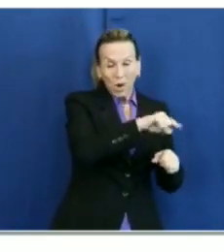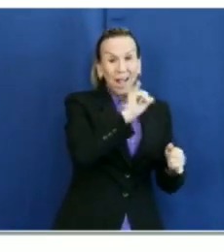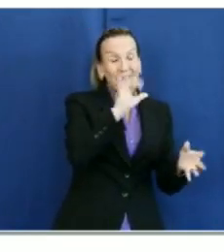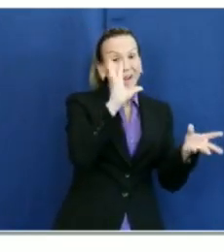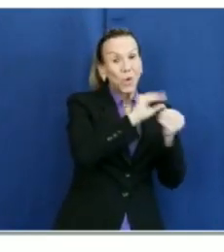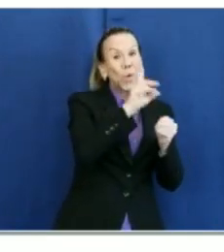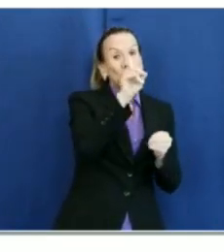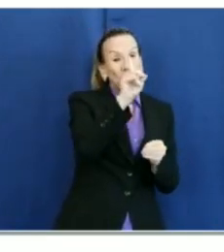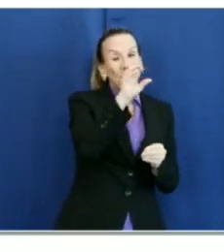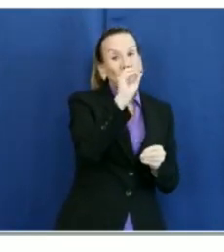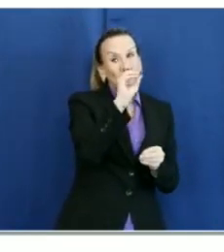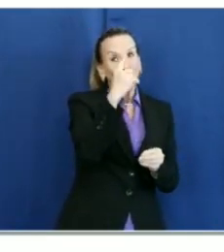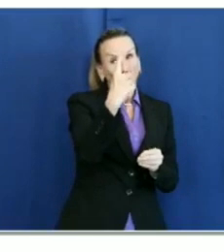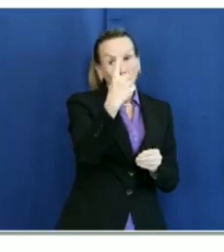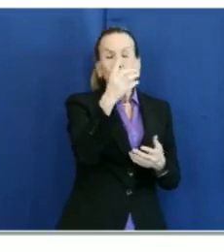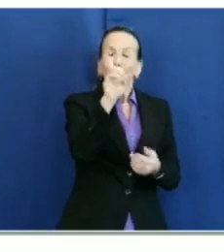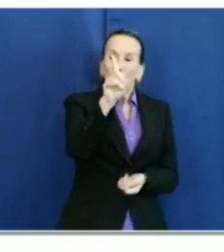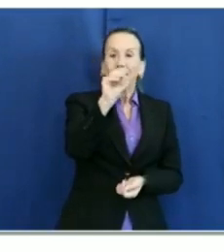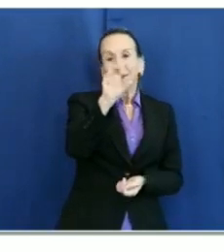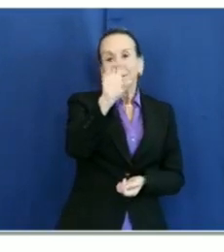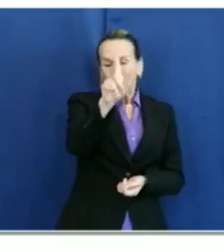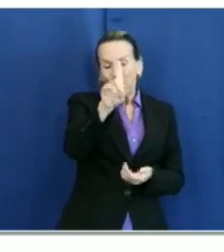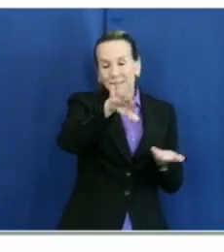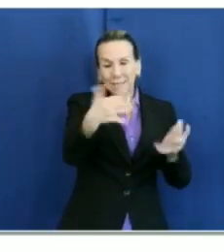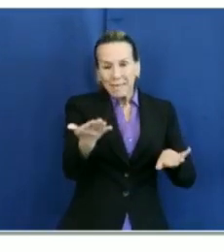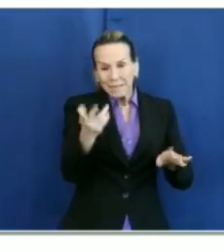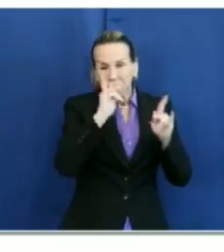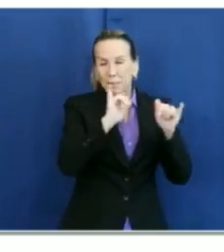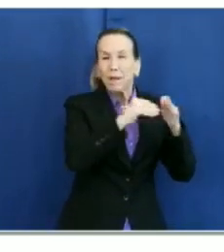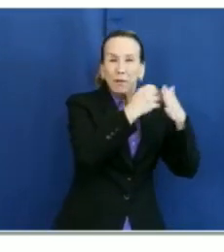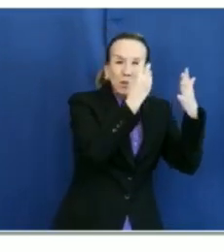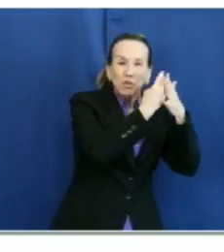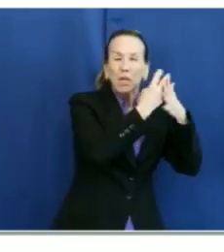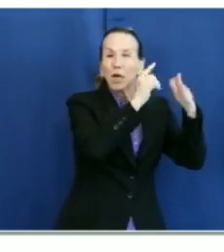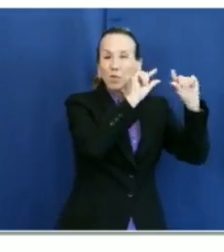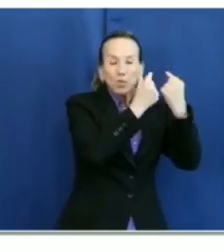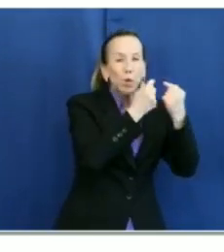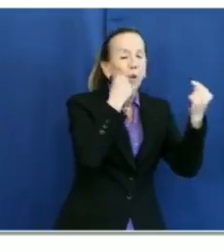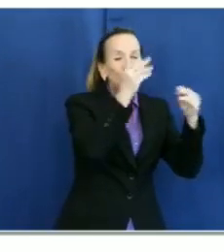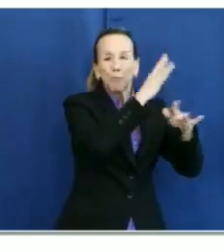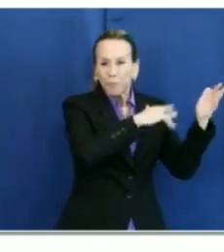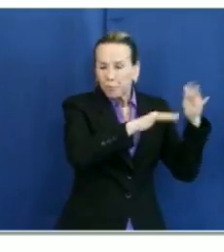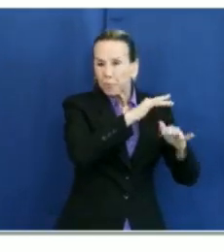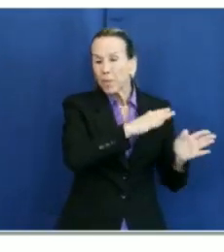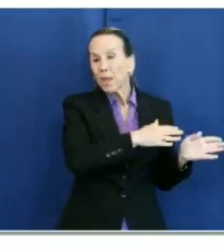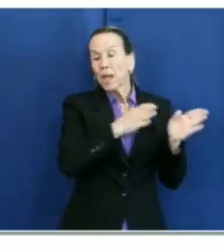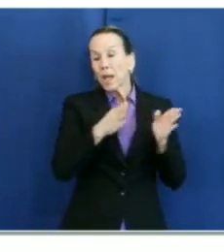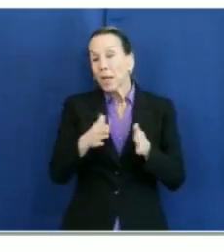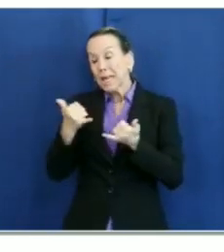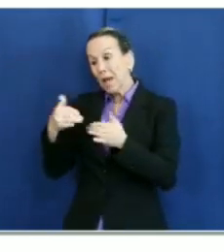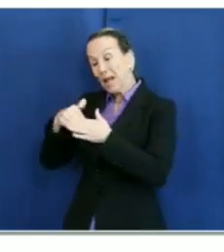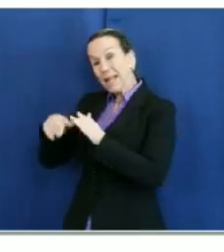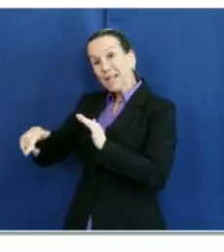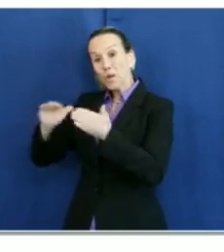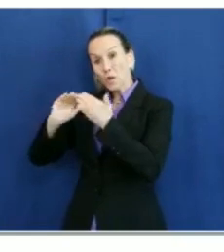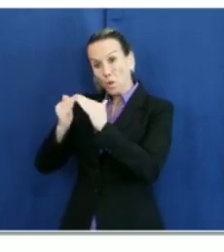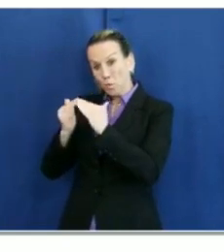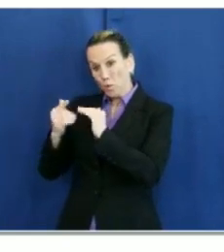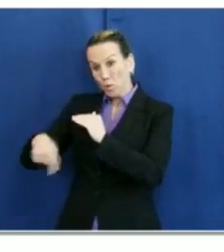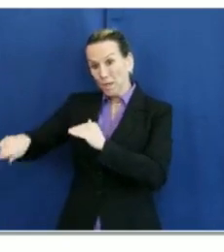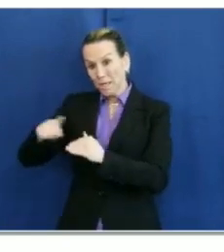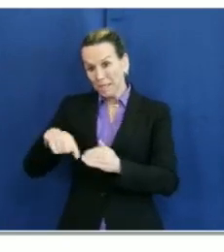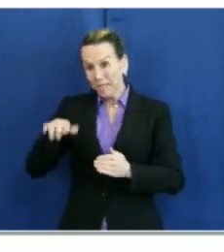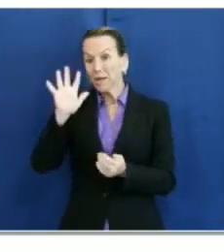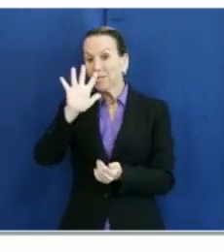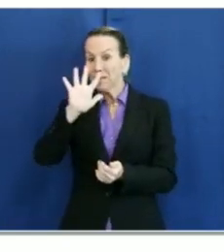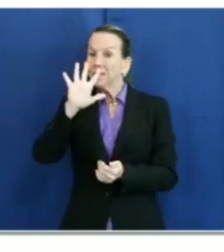deaths. Lastly, 57 or 46% of the 123 active outbreaks are in our